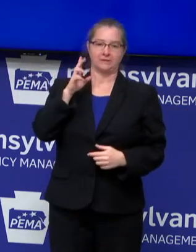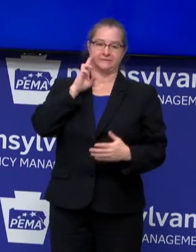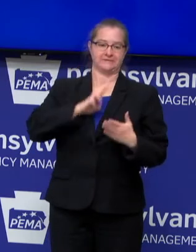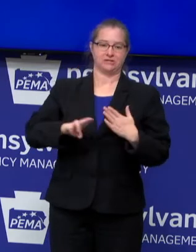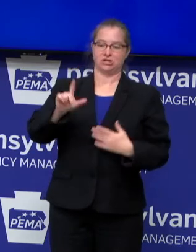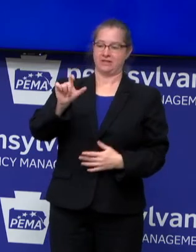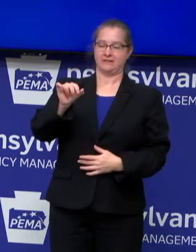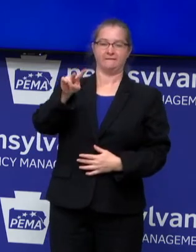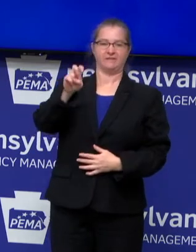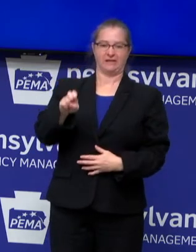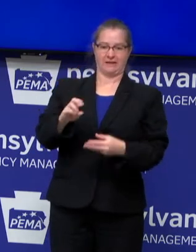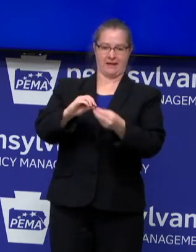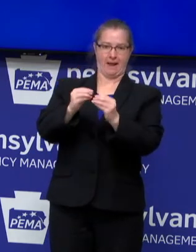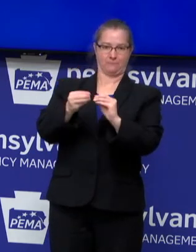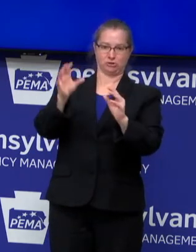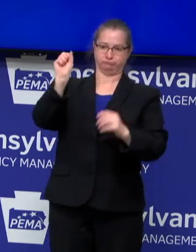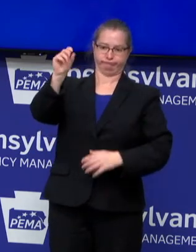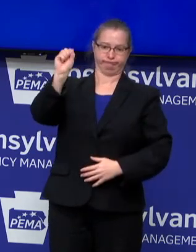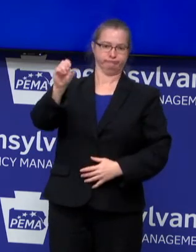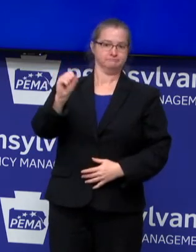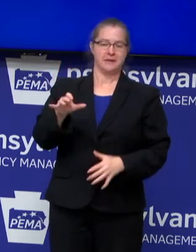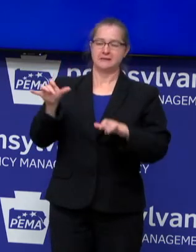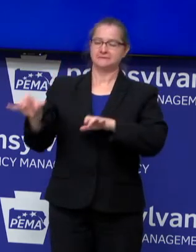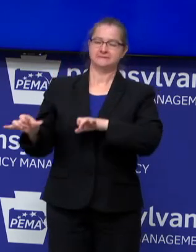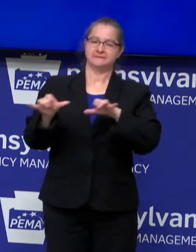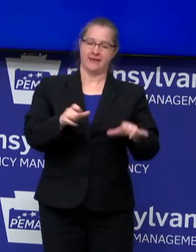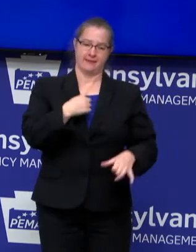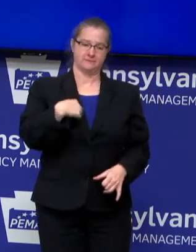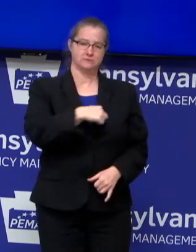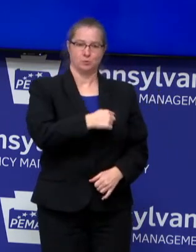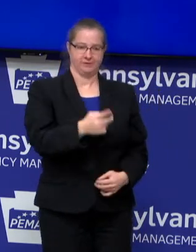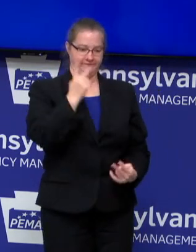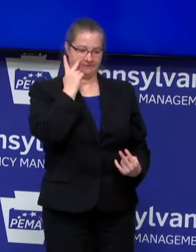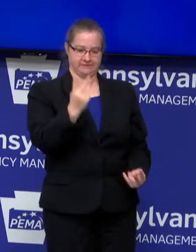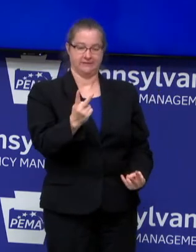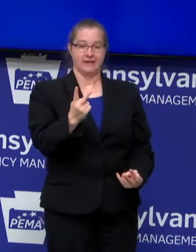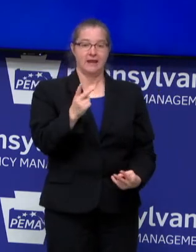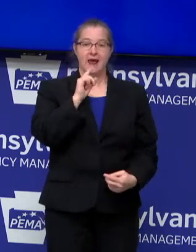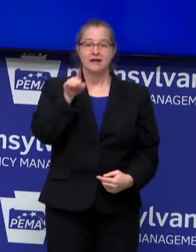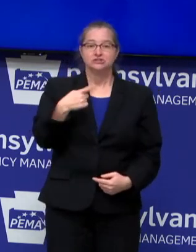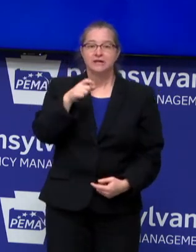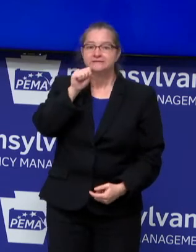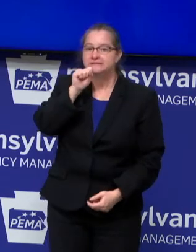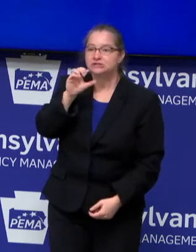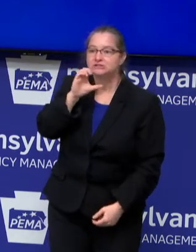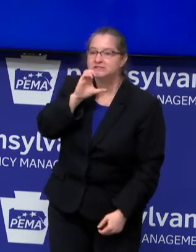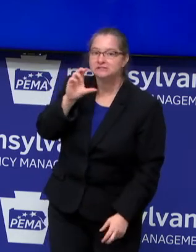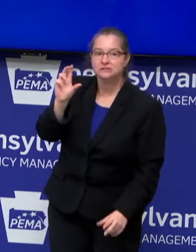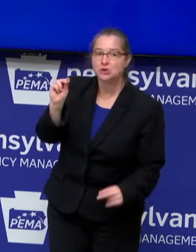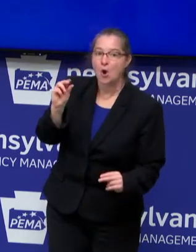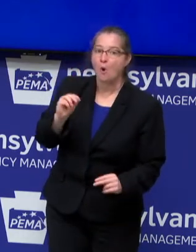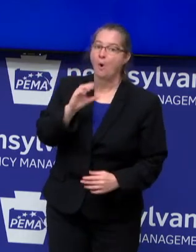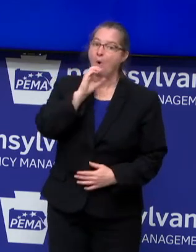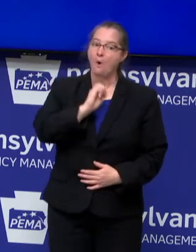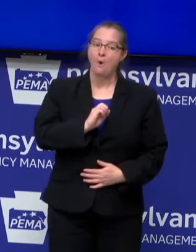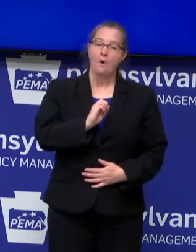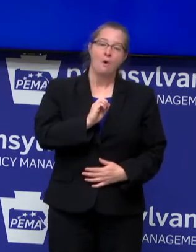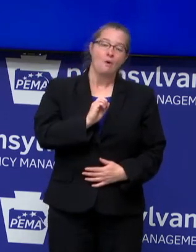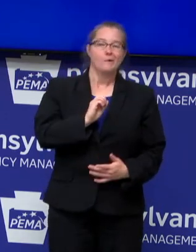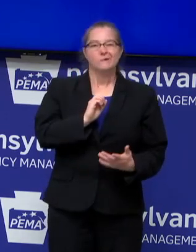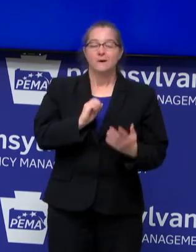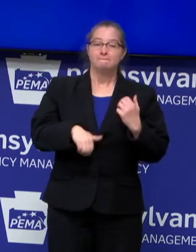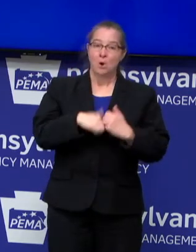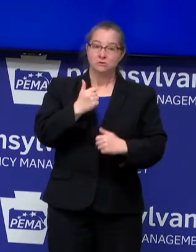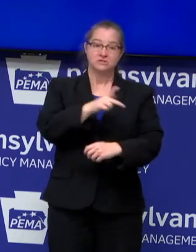share some numbers. It's remarkably similar to what we're seeing where it's not just the elderly. know, 35 to 40 percent of the